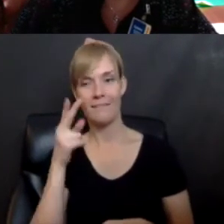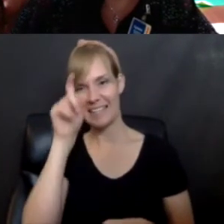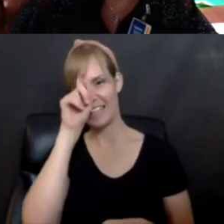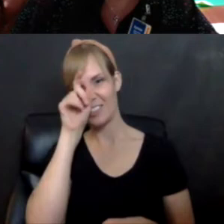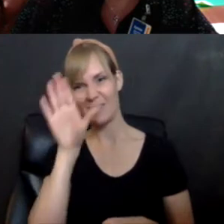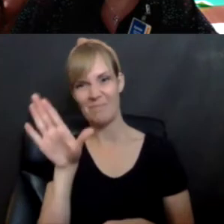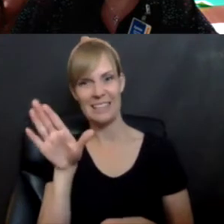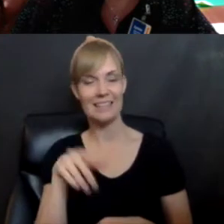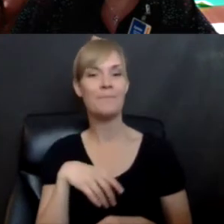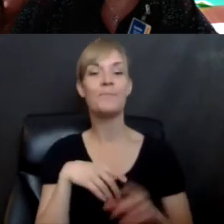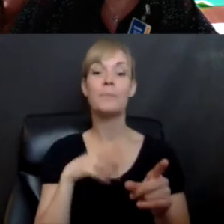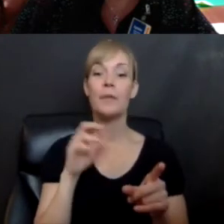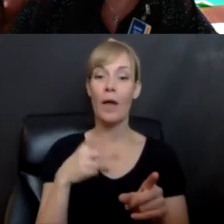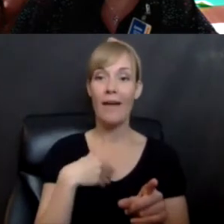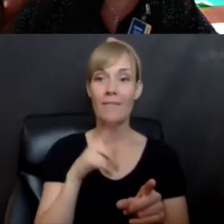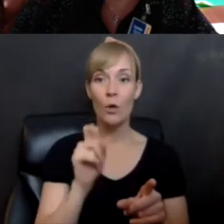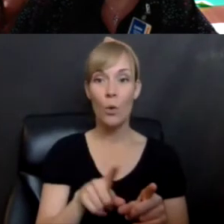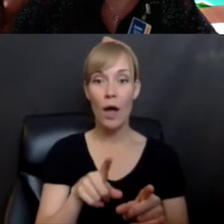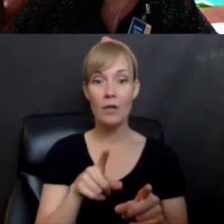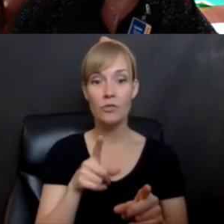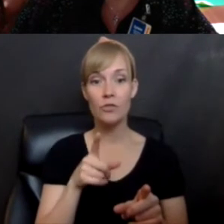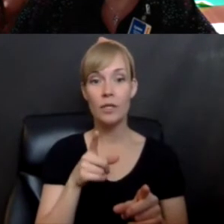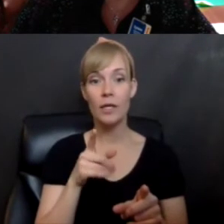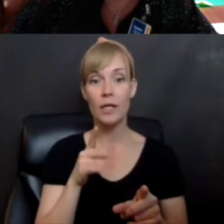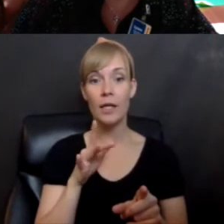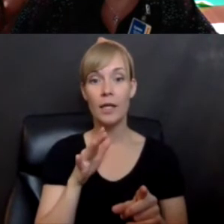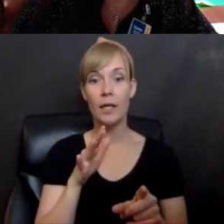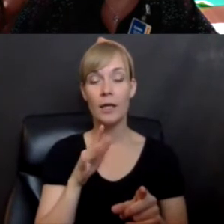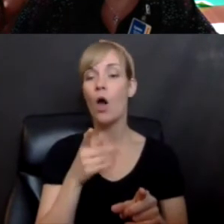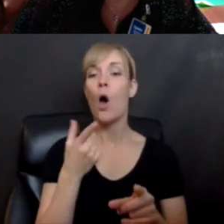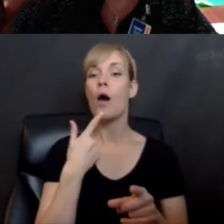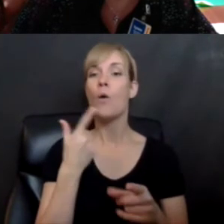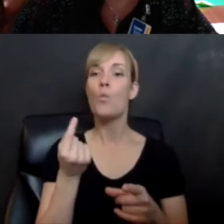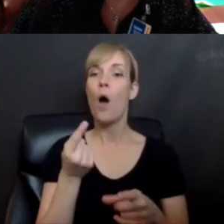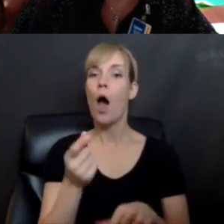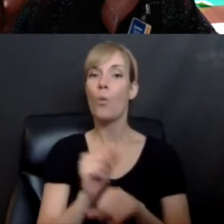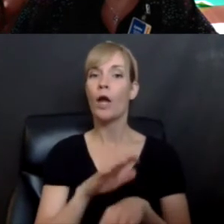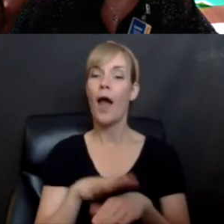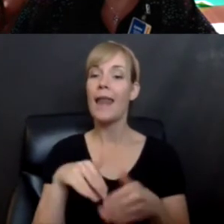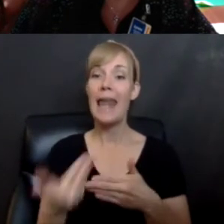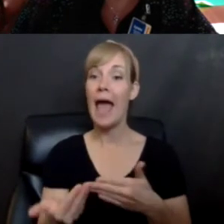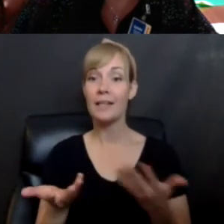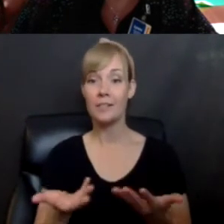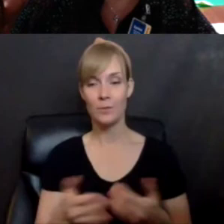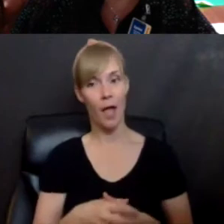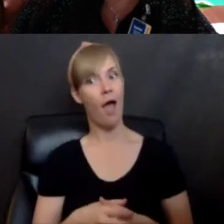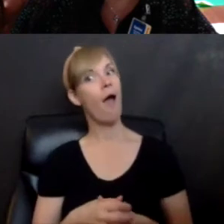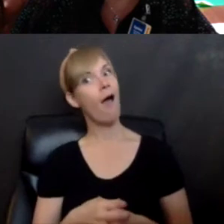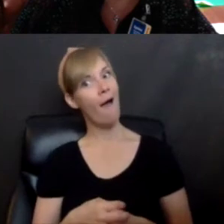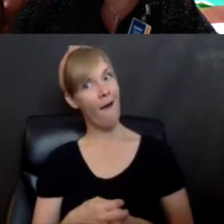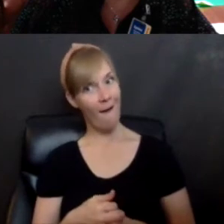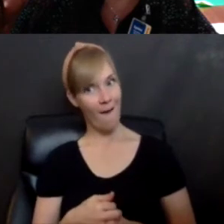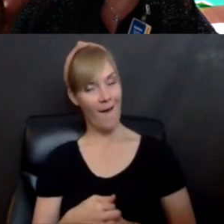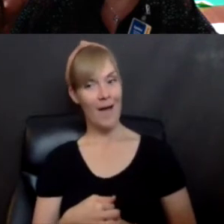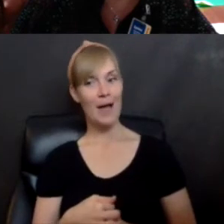And there was a question, uh, about what you're working on next. Oh, well, I